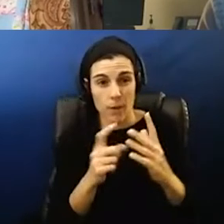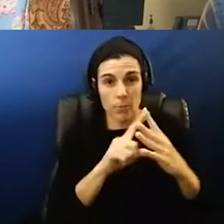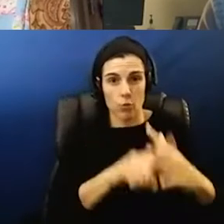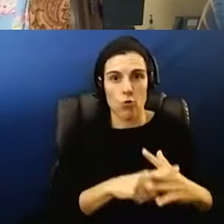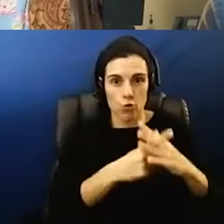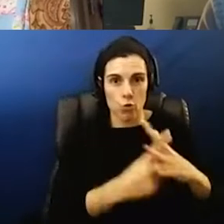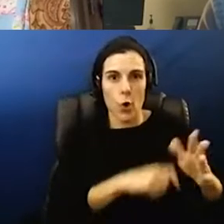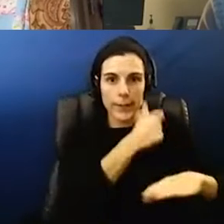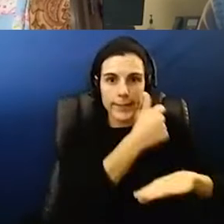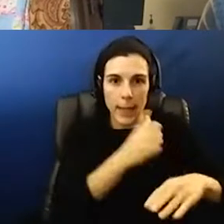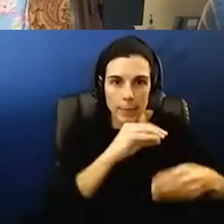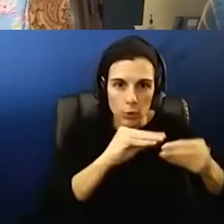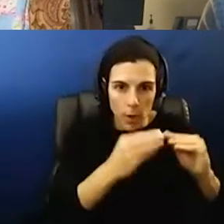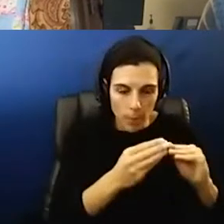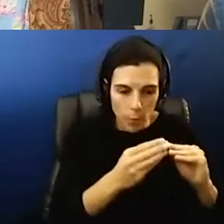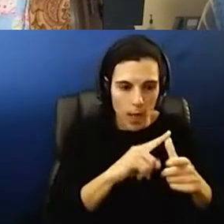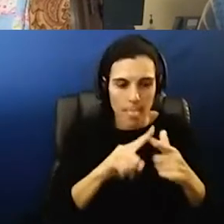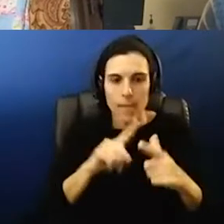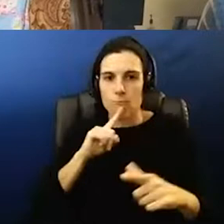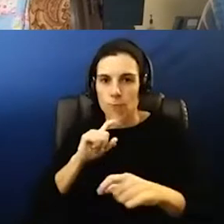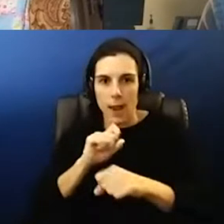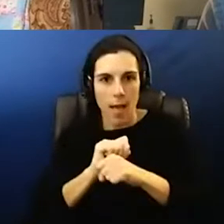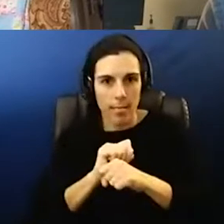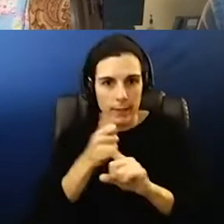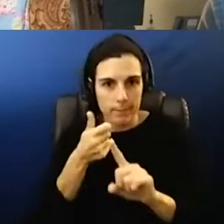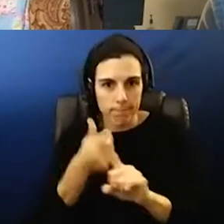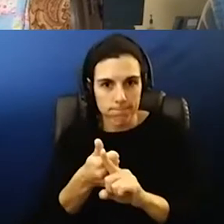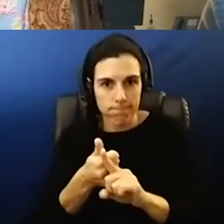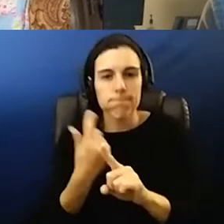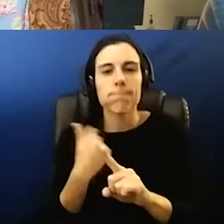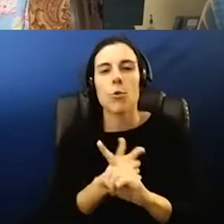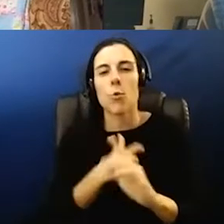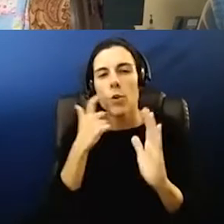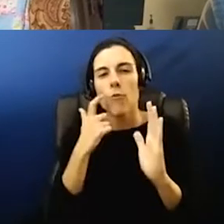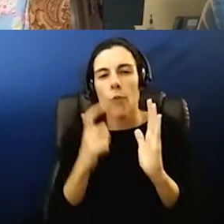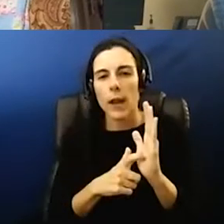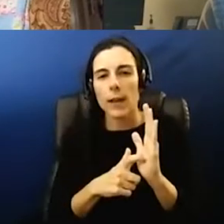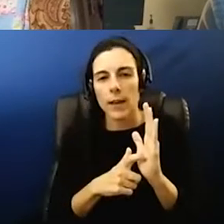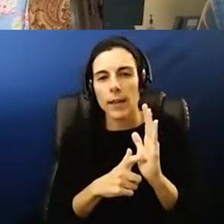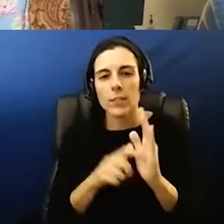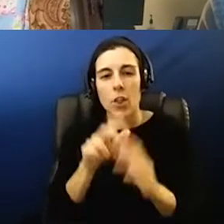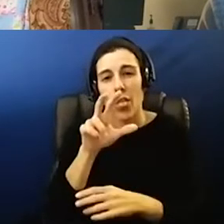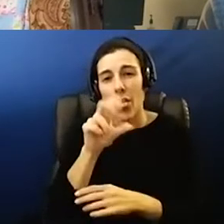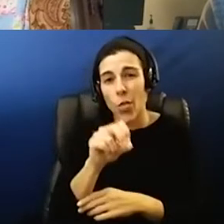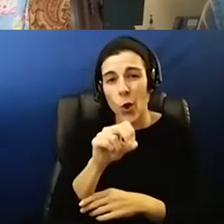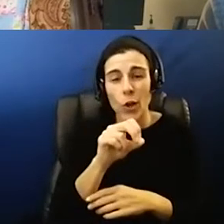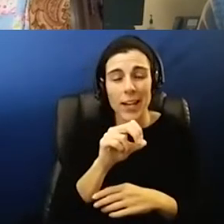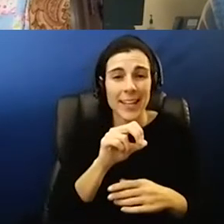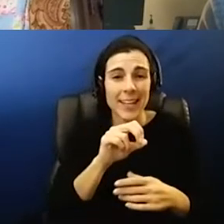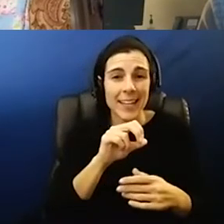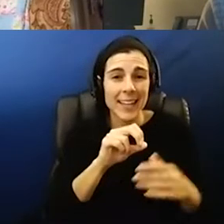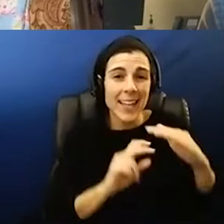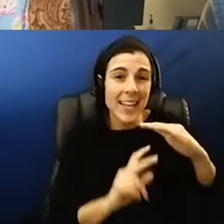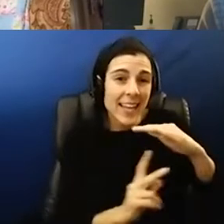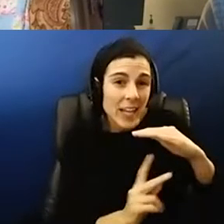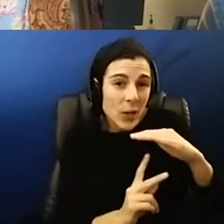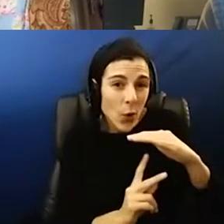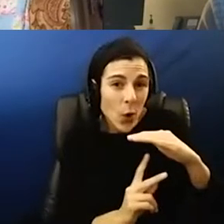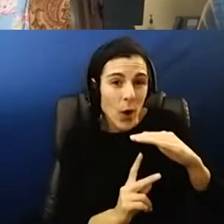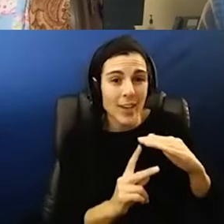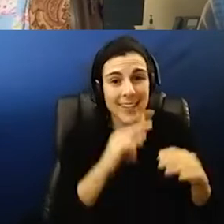realities became but i i think that we recognize that you know 30 kindergartner kids are probably too many virtually